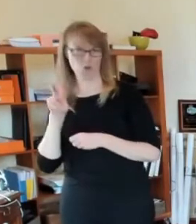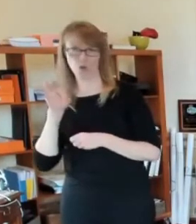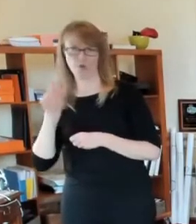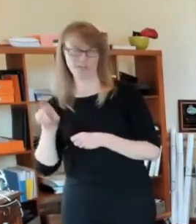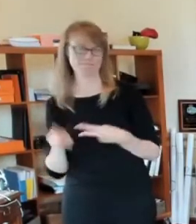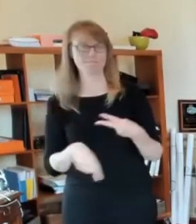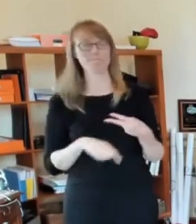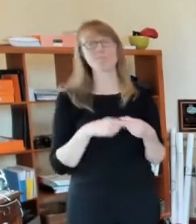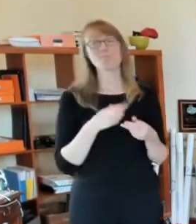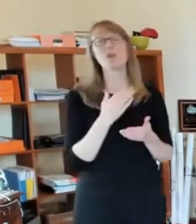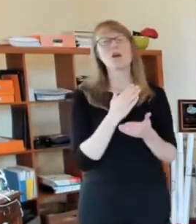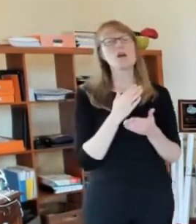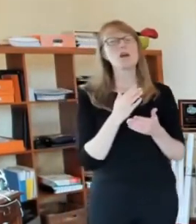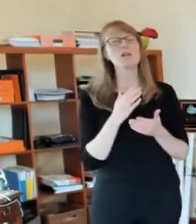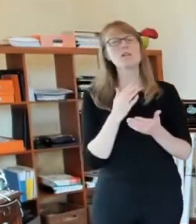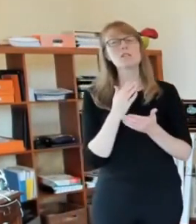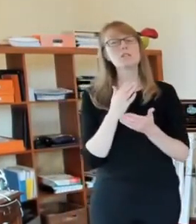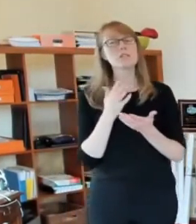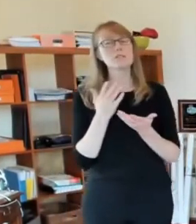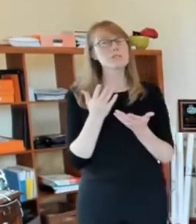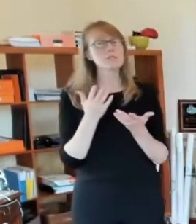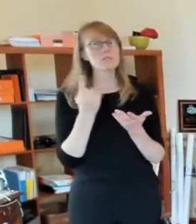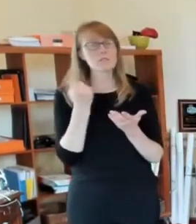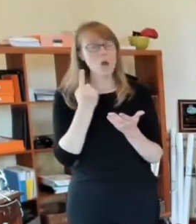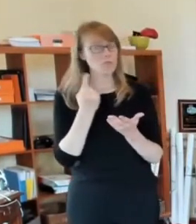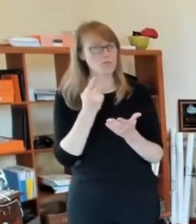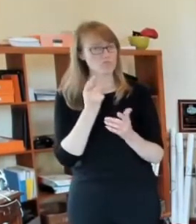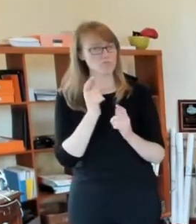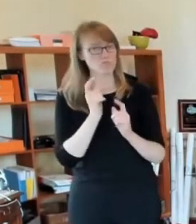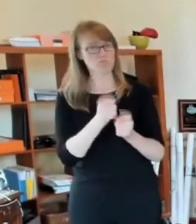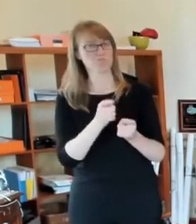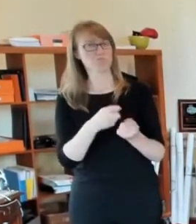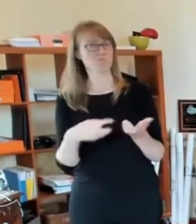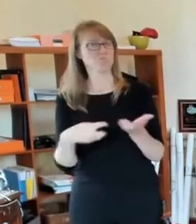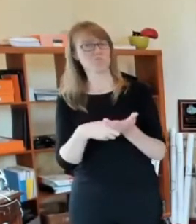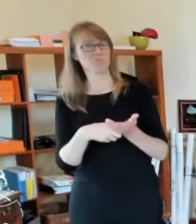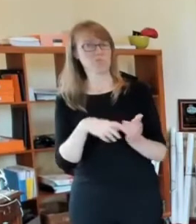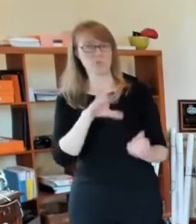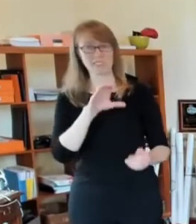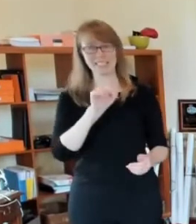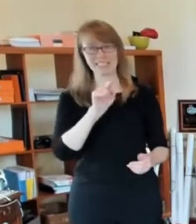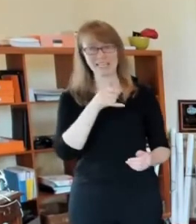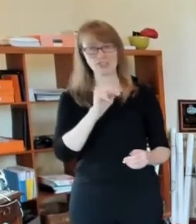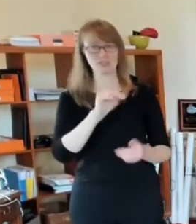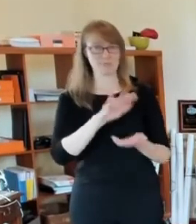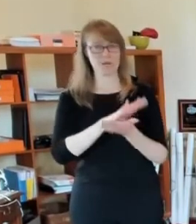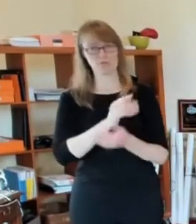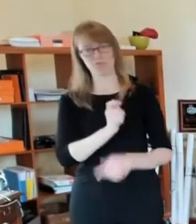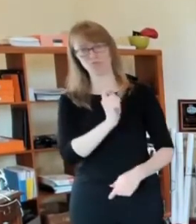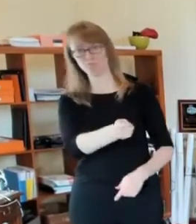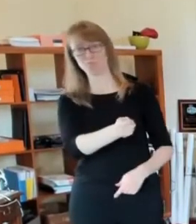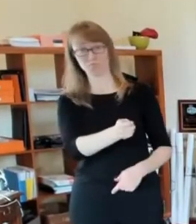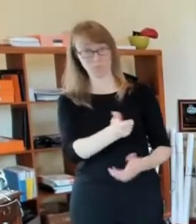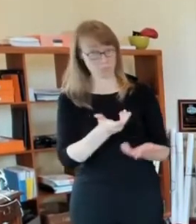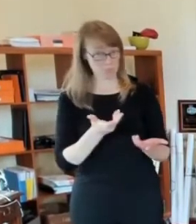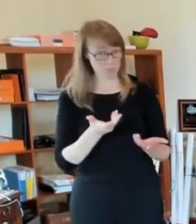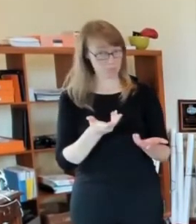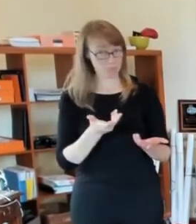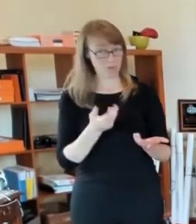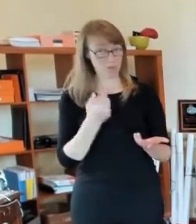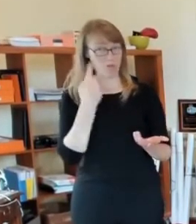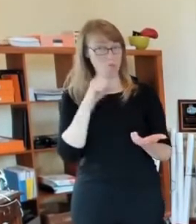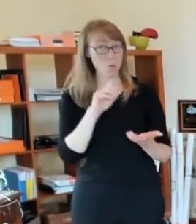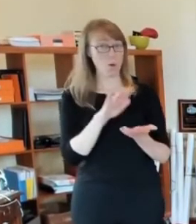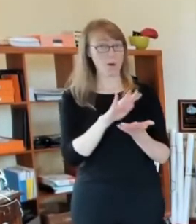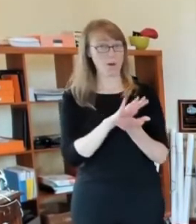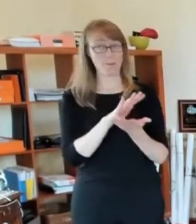issuing citations for businesses or people caught not following the mask order. Is that something the city should do?